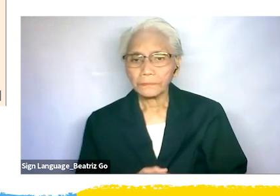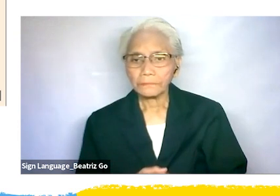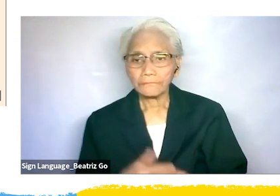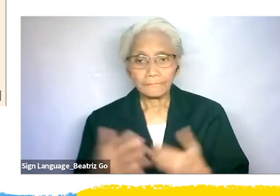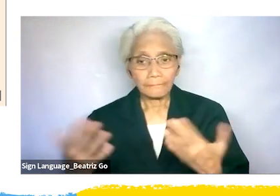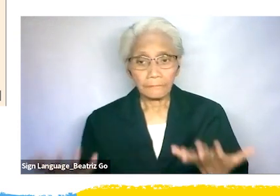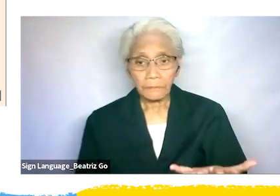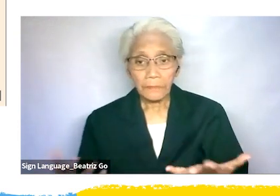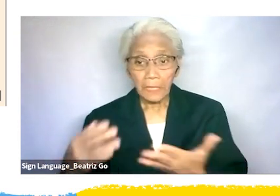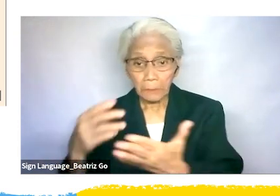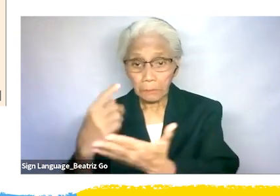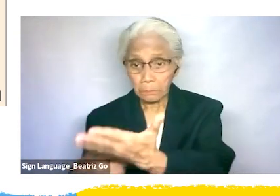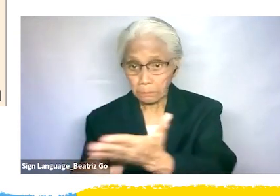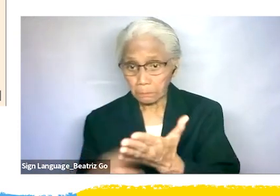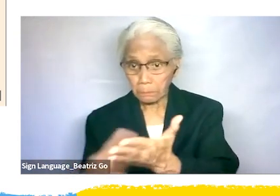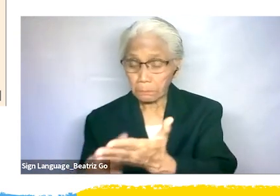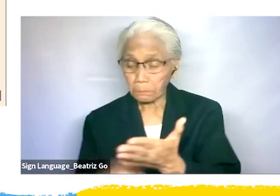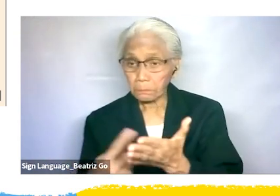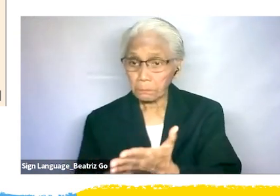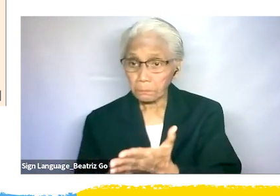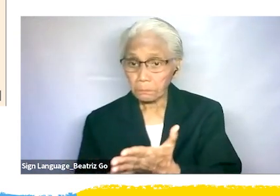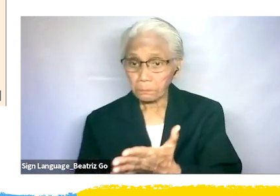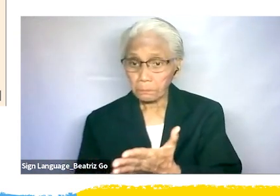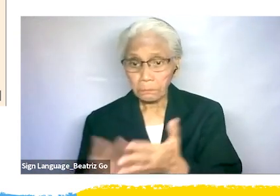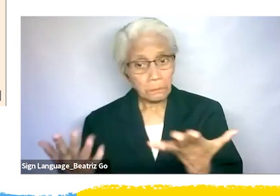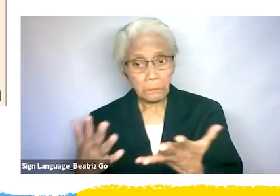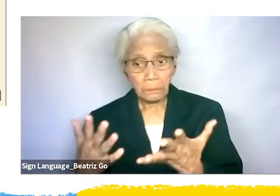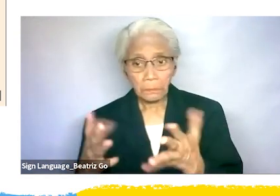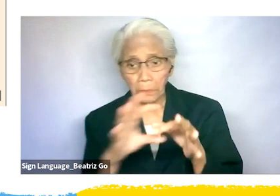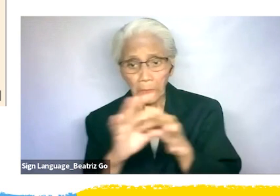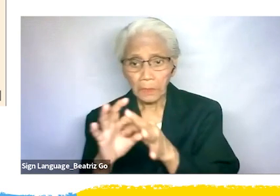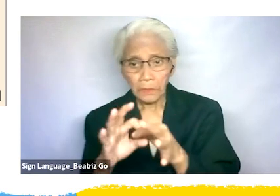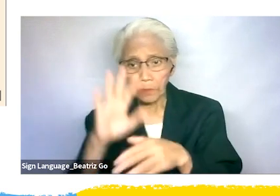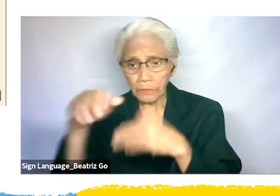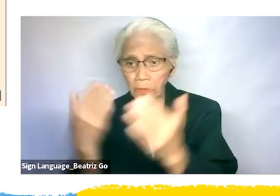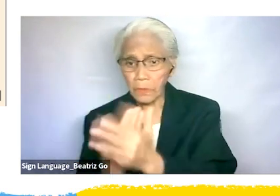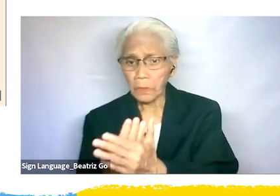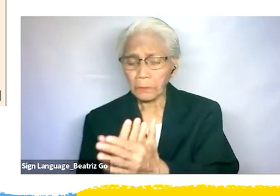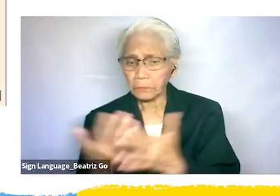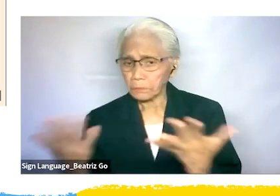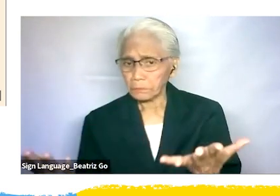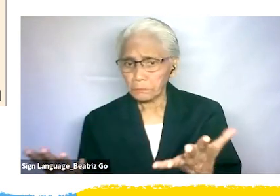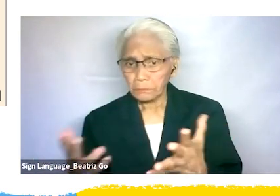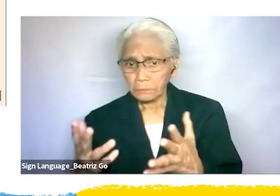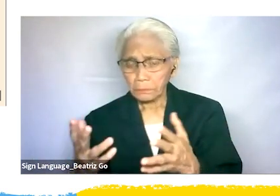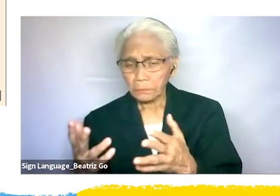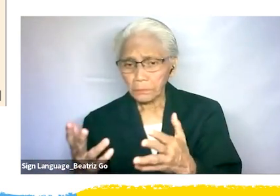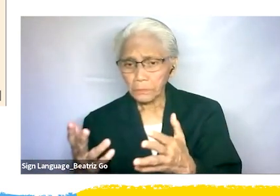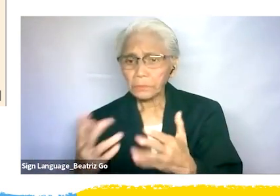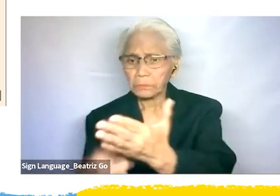in the discussion gives direction for all parties to coordinate in order to safeguard freedom of